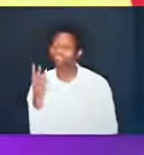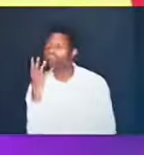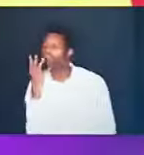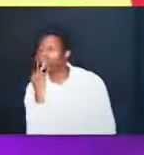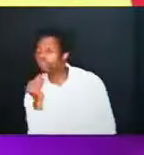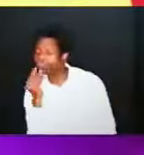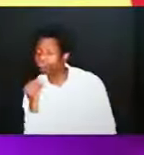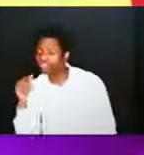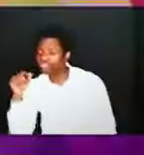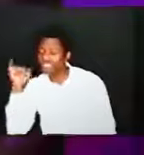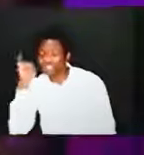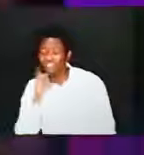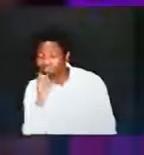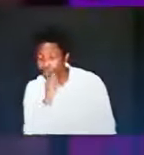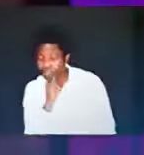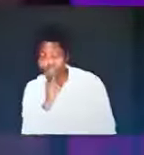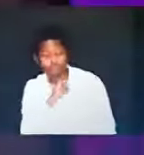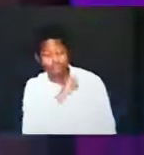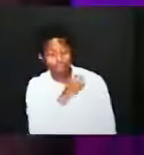new standards of God